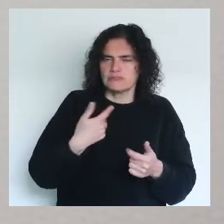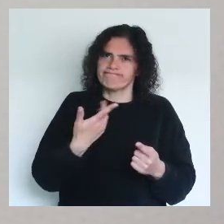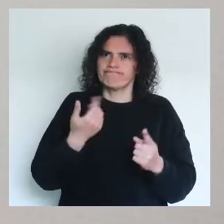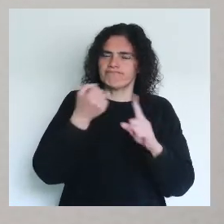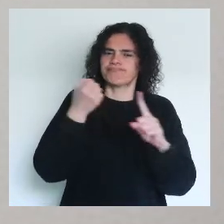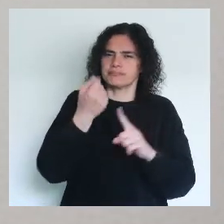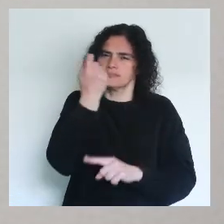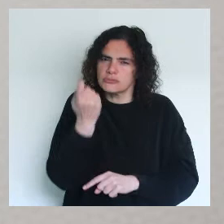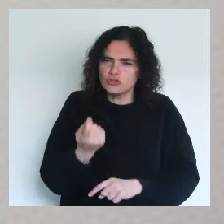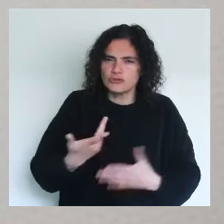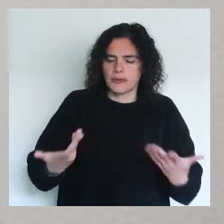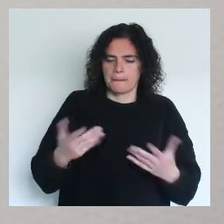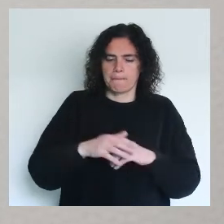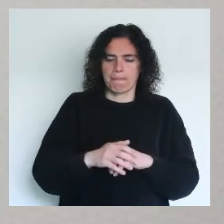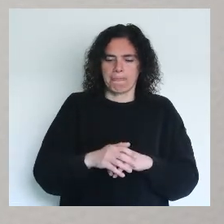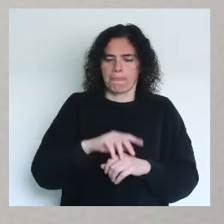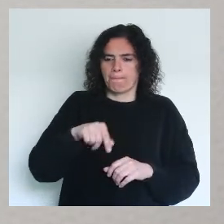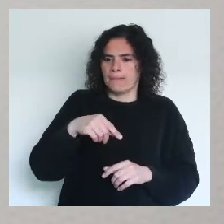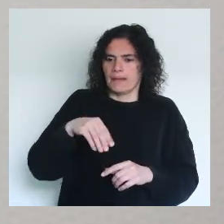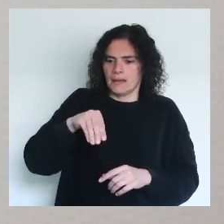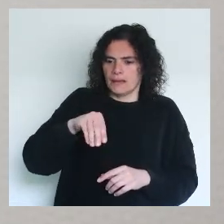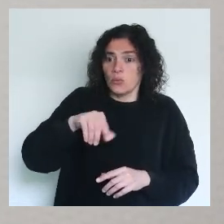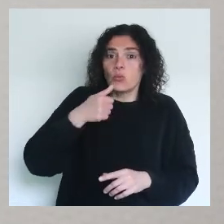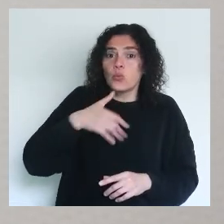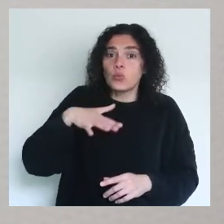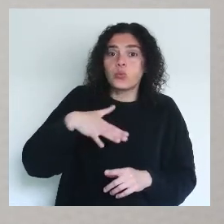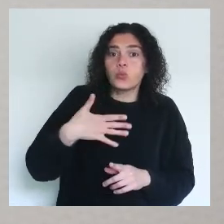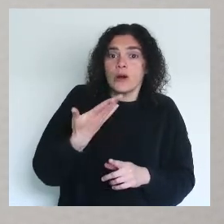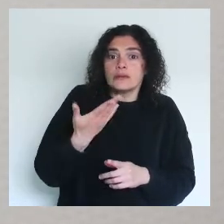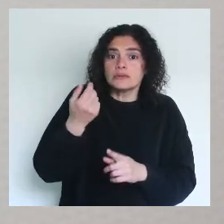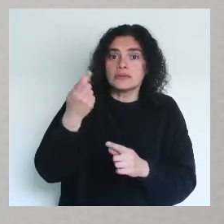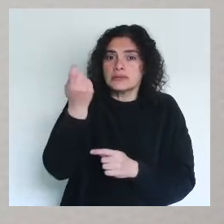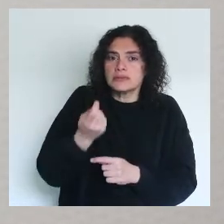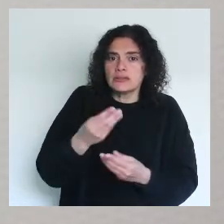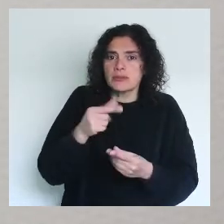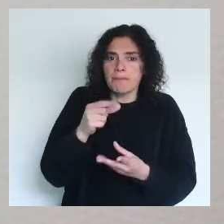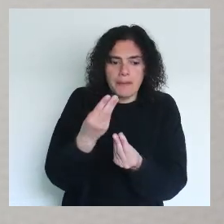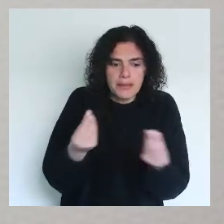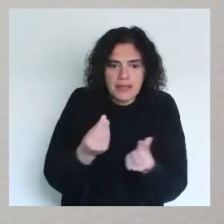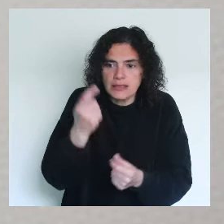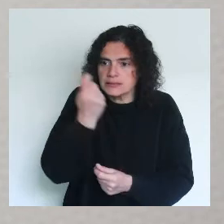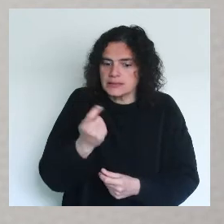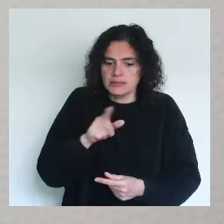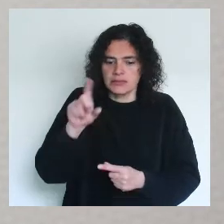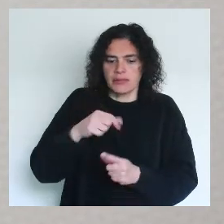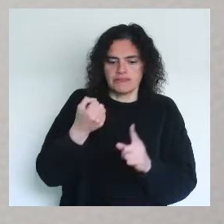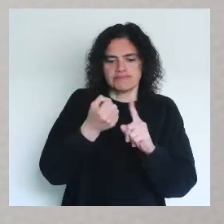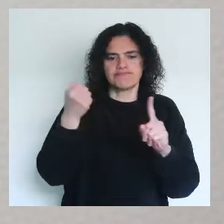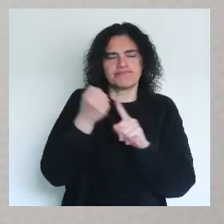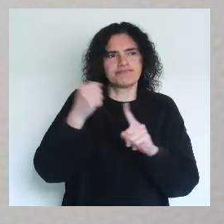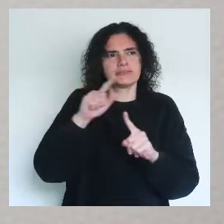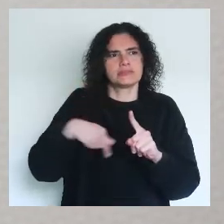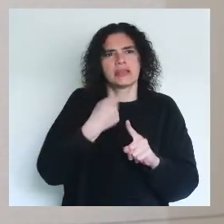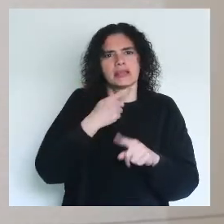challenging drawings, challenging the location of drawing, challenging the materiality of drawing, and also